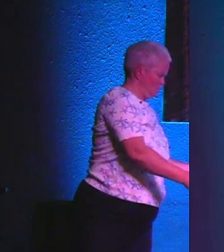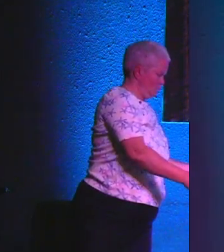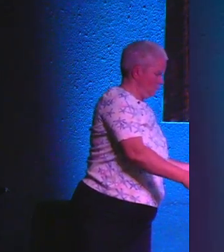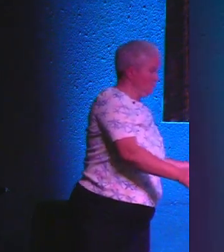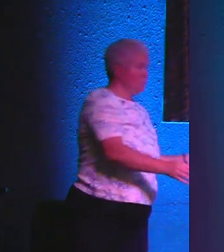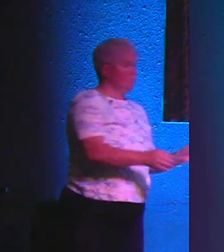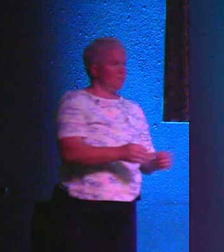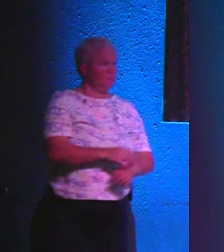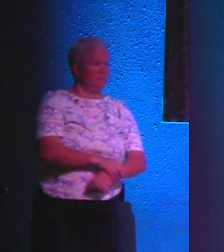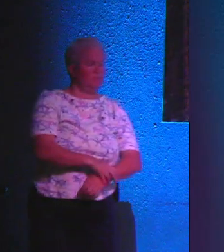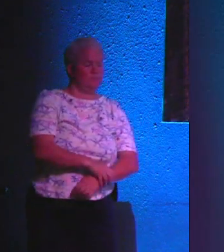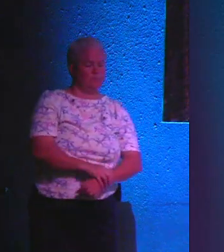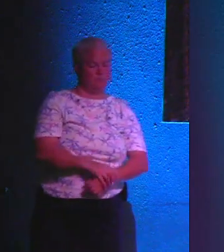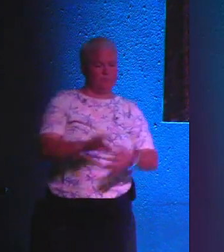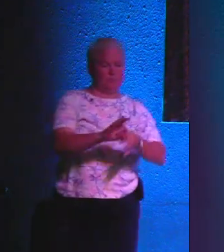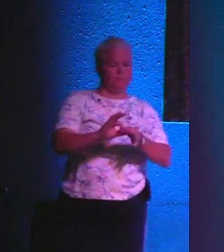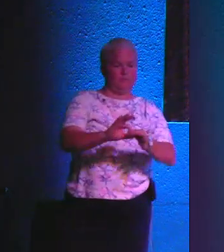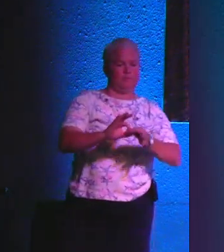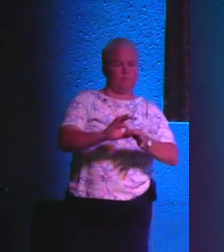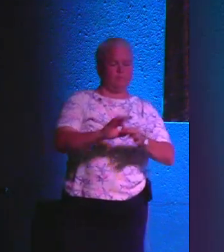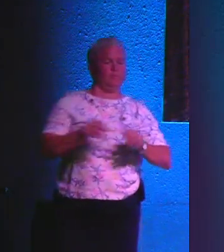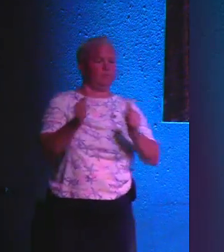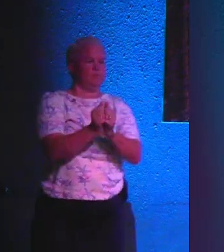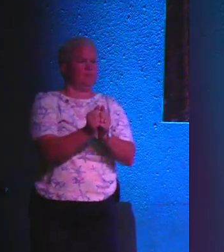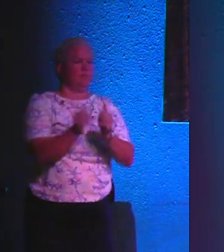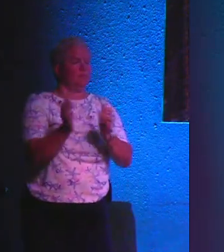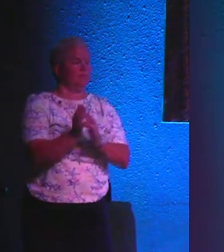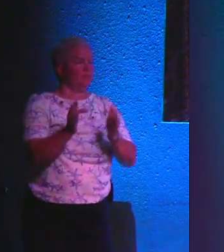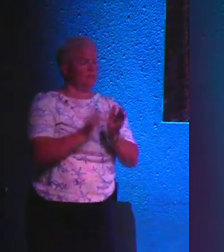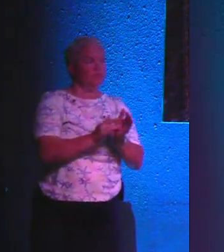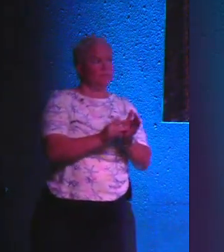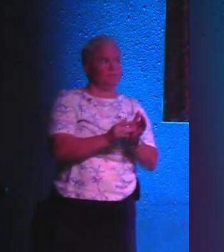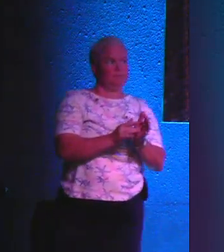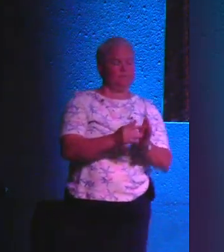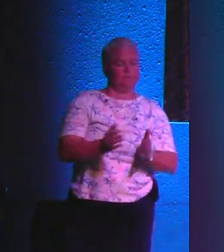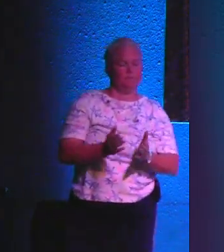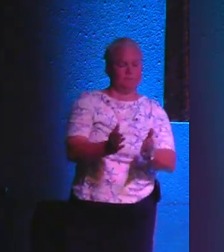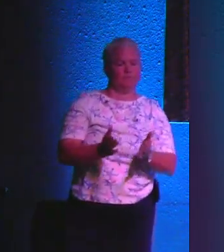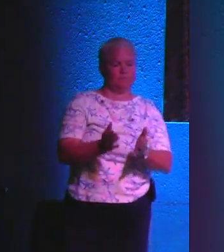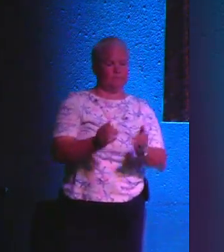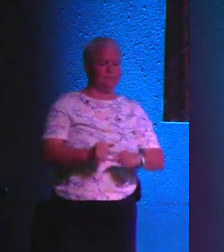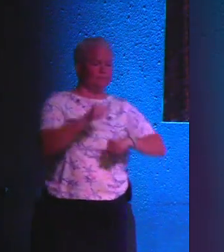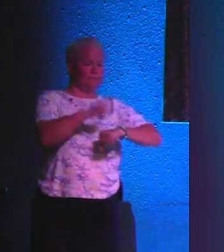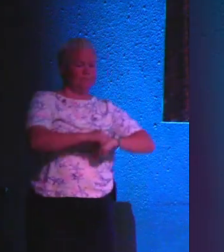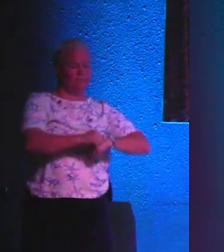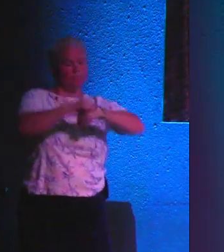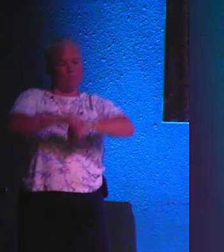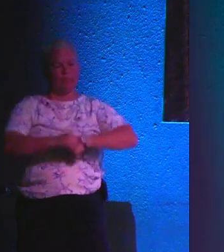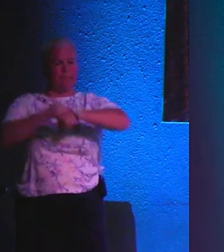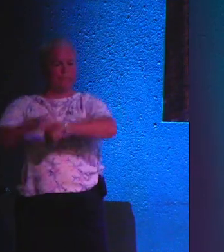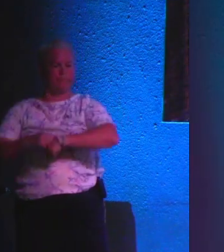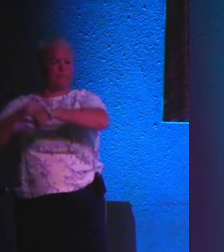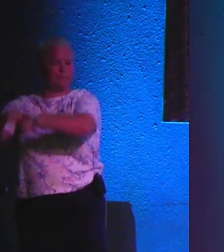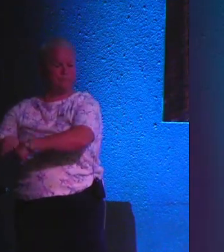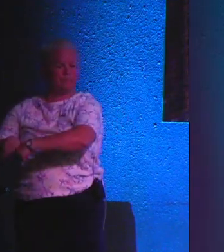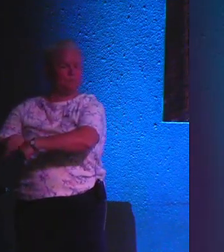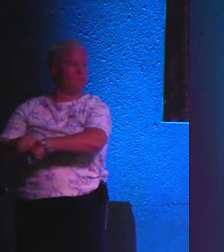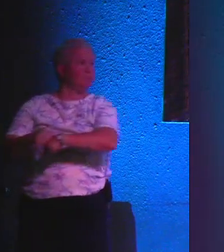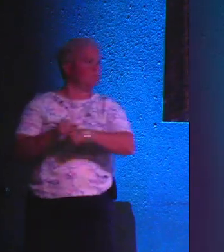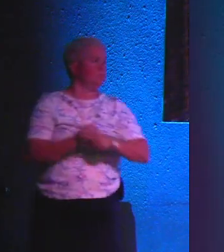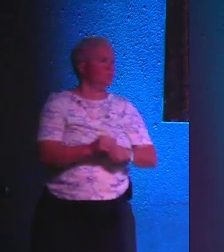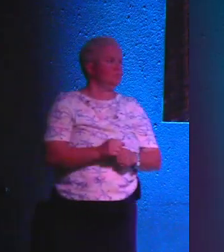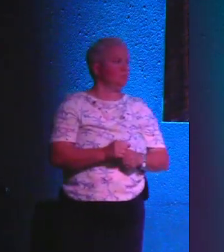authentic and genuine relationship with Jesus and some of us in here are man, we're rocking and rolling with Jesus. It doesn't